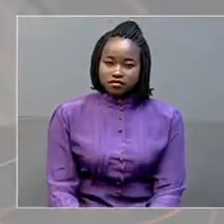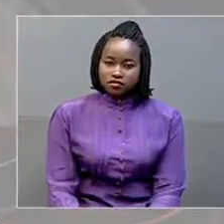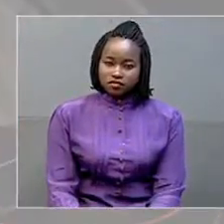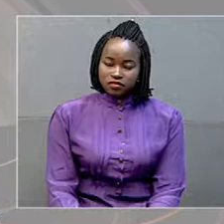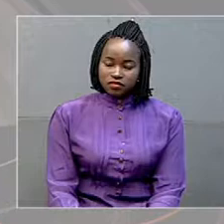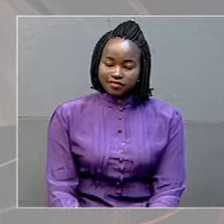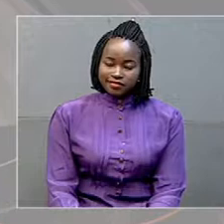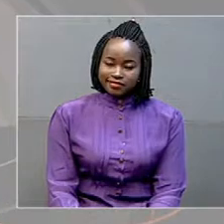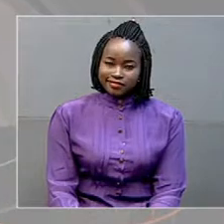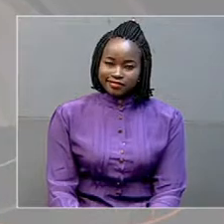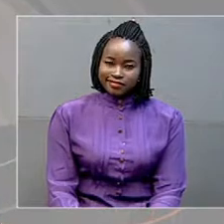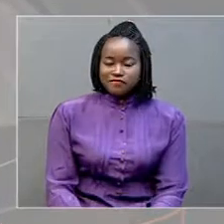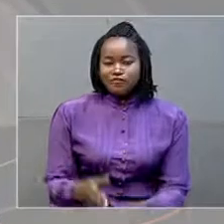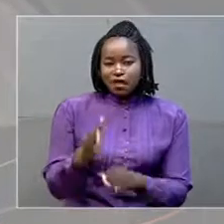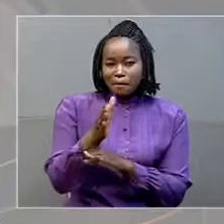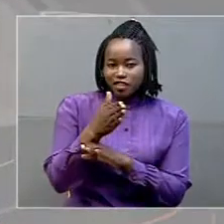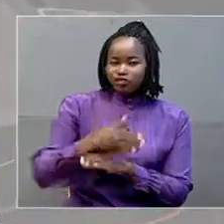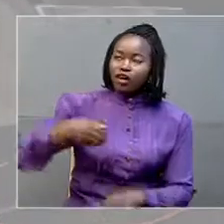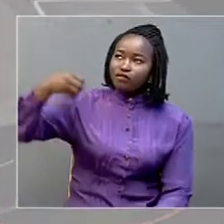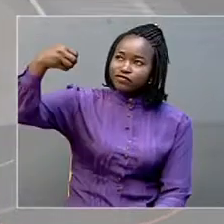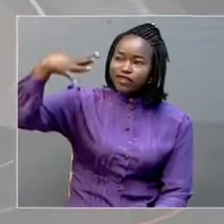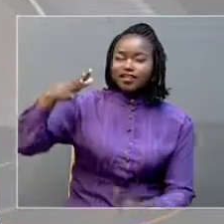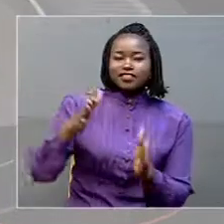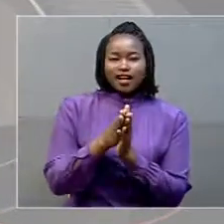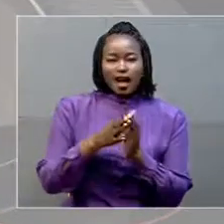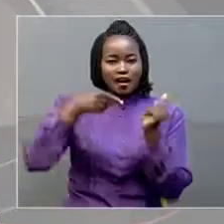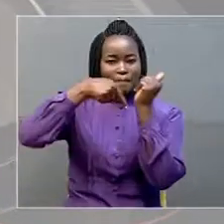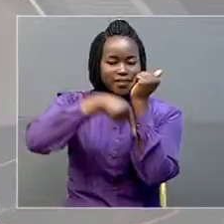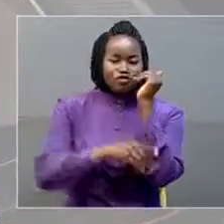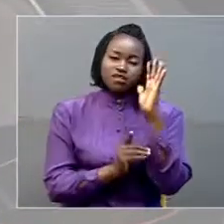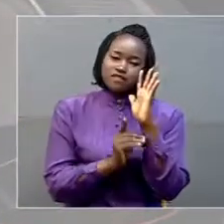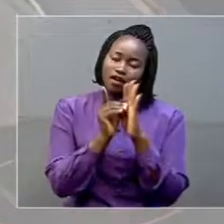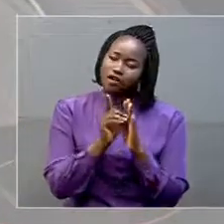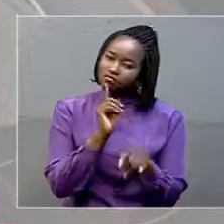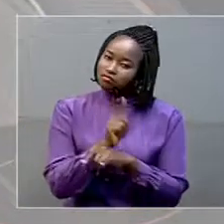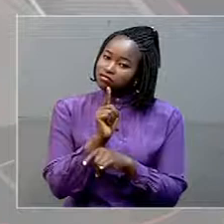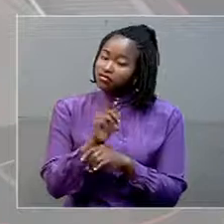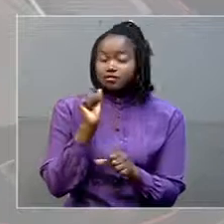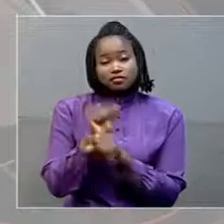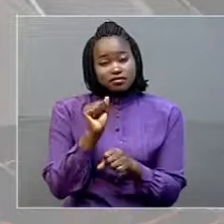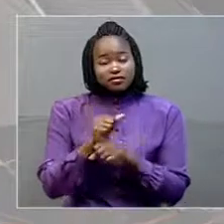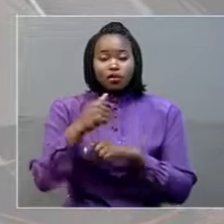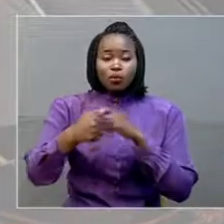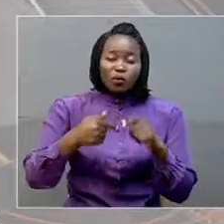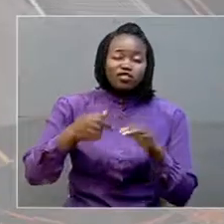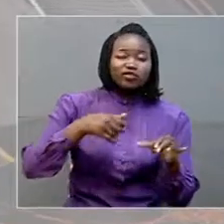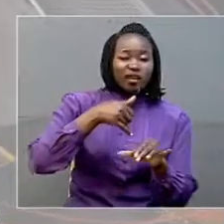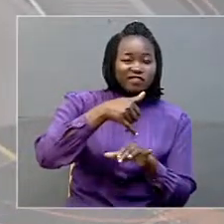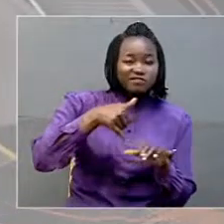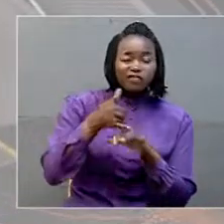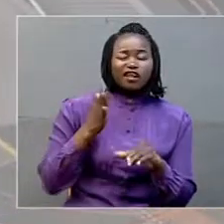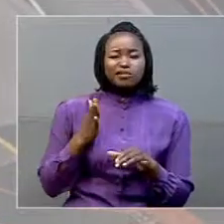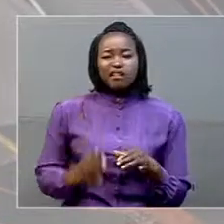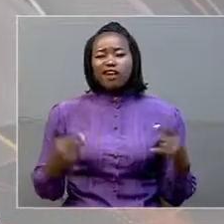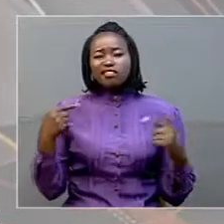The Ministry of Energy and Mineral Development staff have been cautioned against engaging themselves in unhealthy behavior